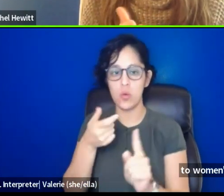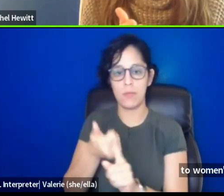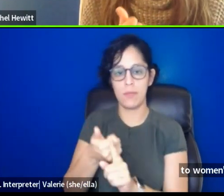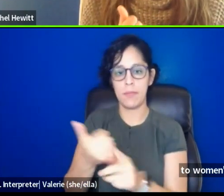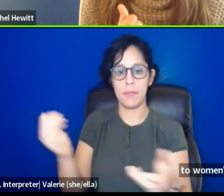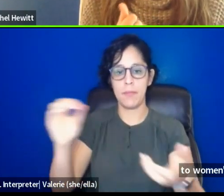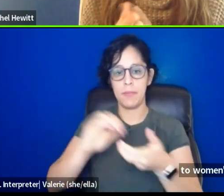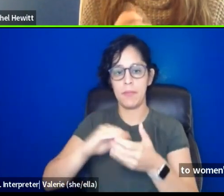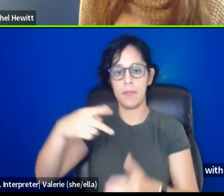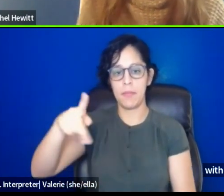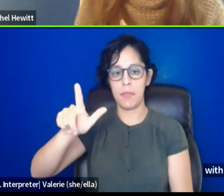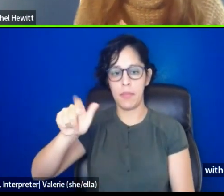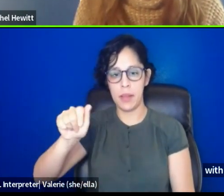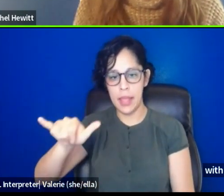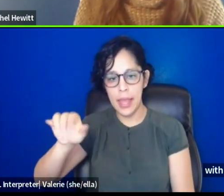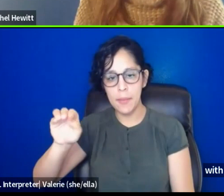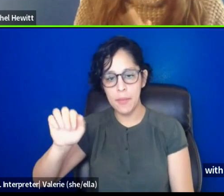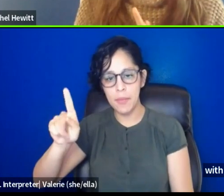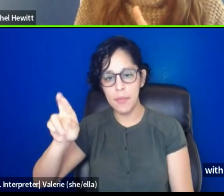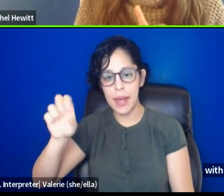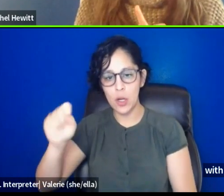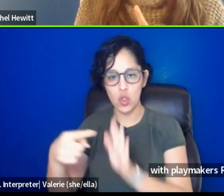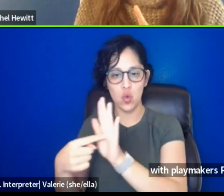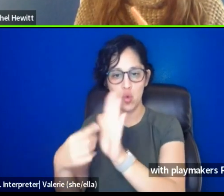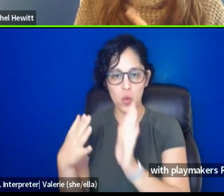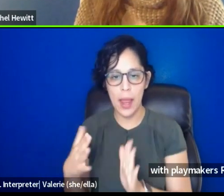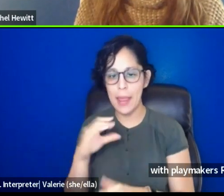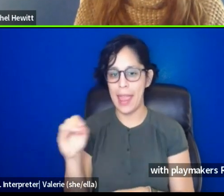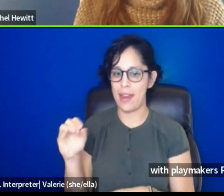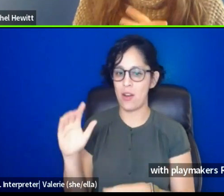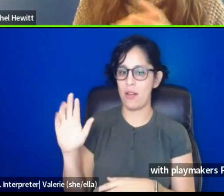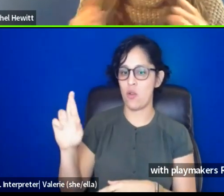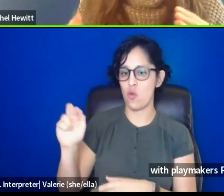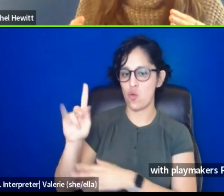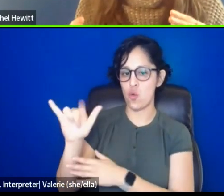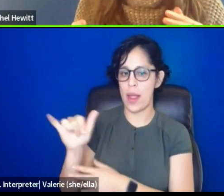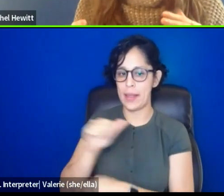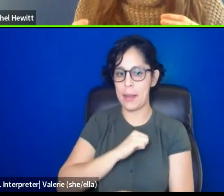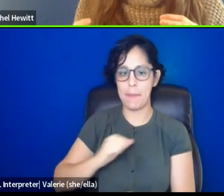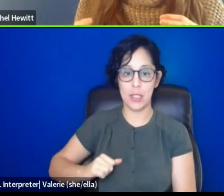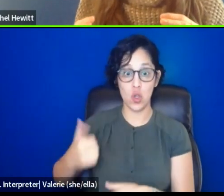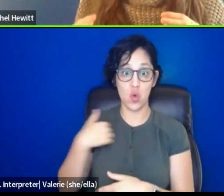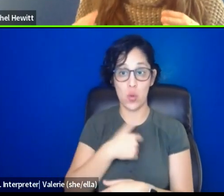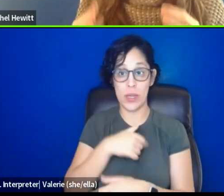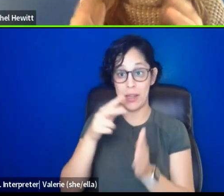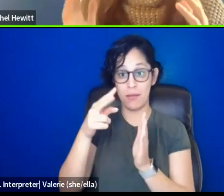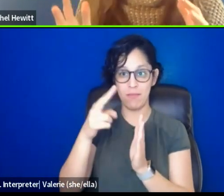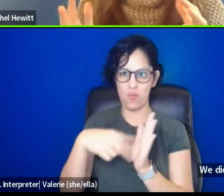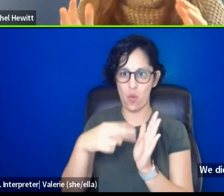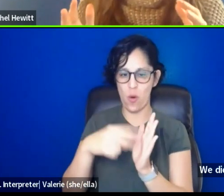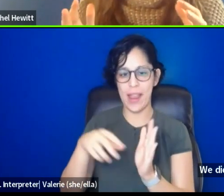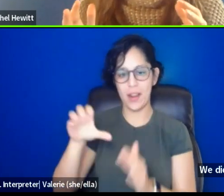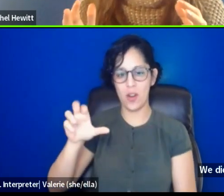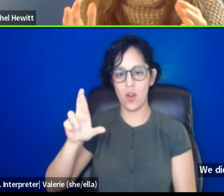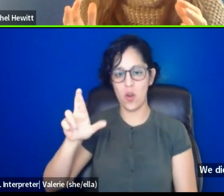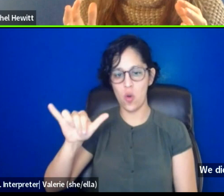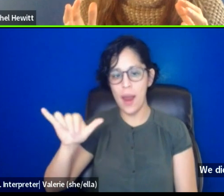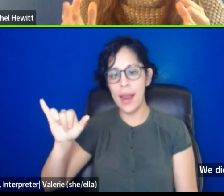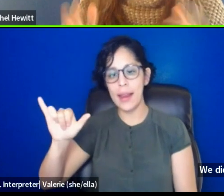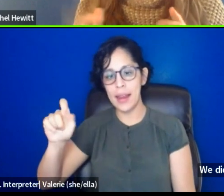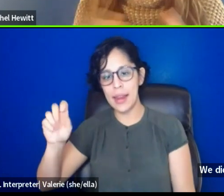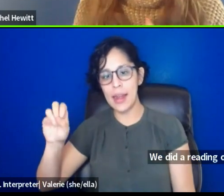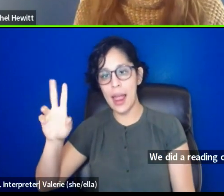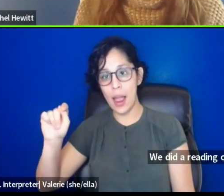rally, um, ambassador and chief reps. Um, we did a reading of cry it out and in the rehearsal room,